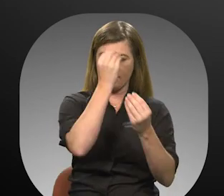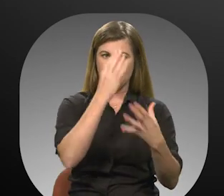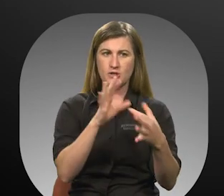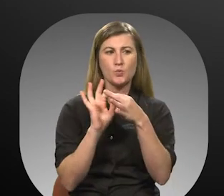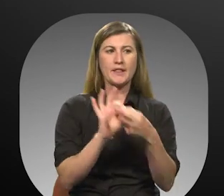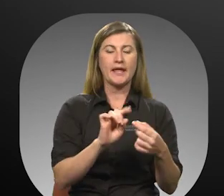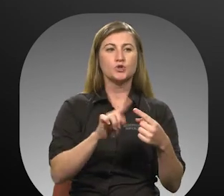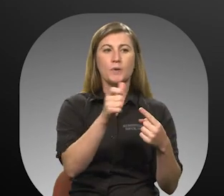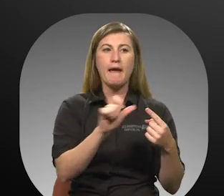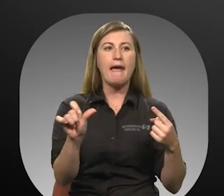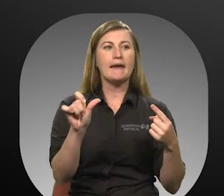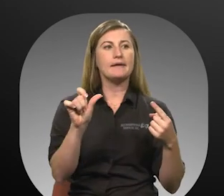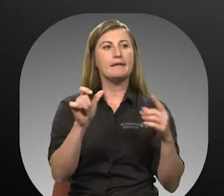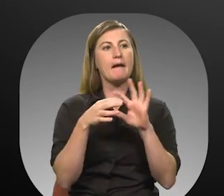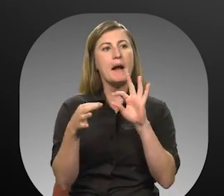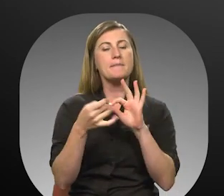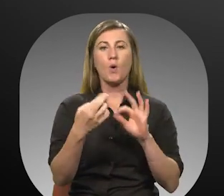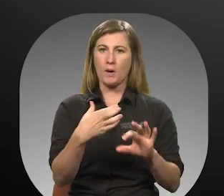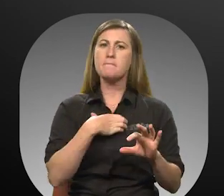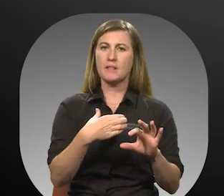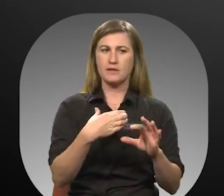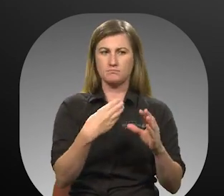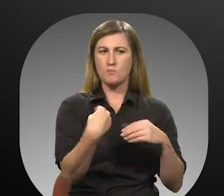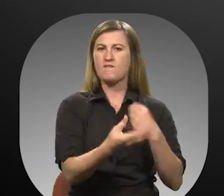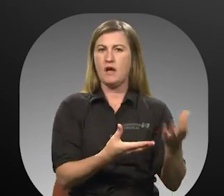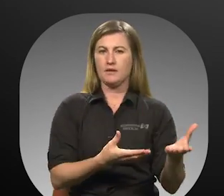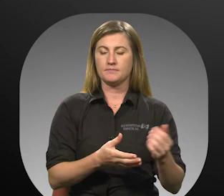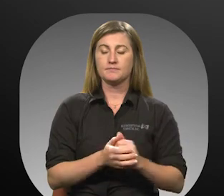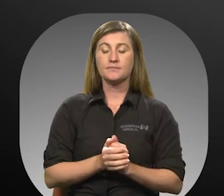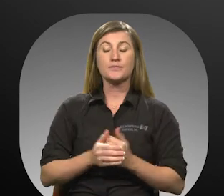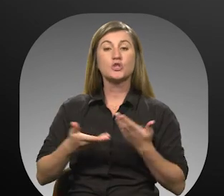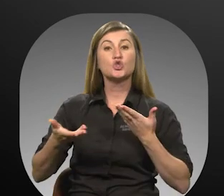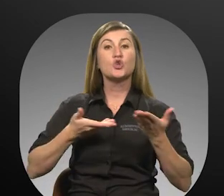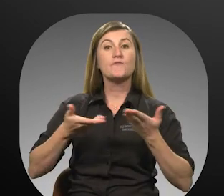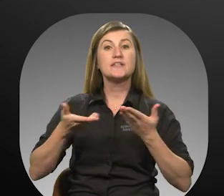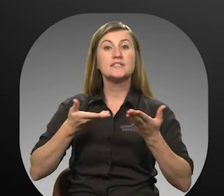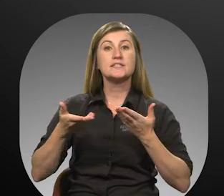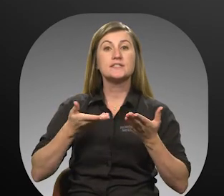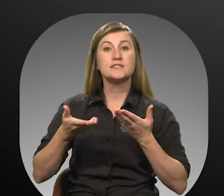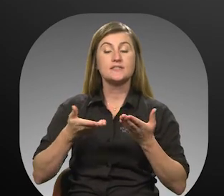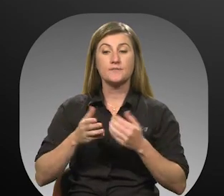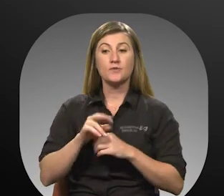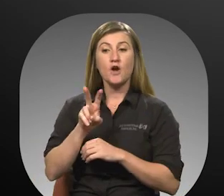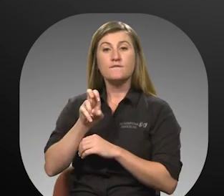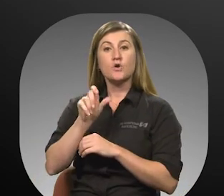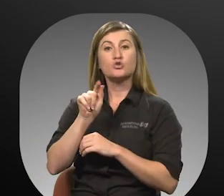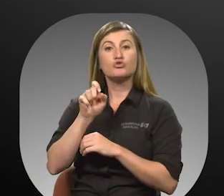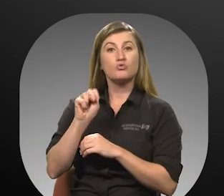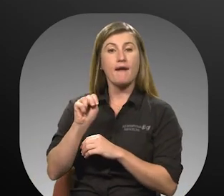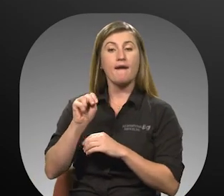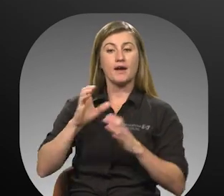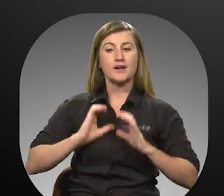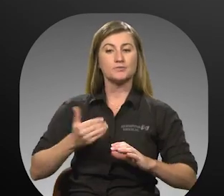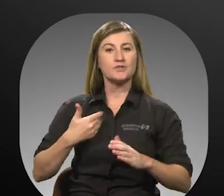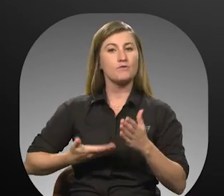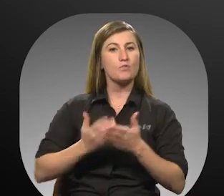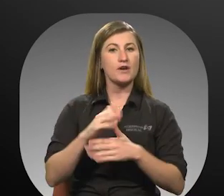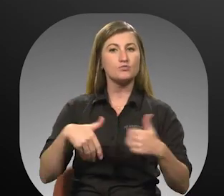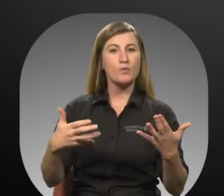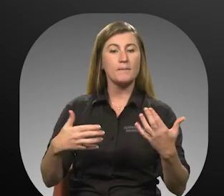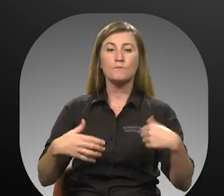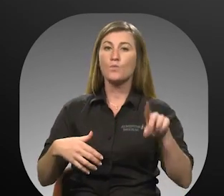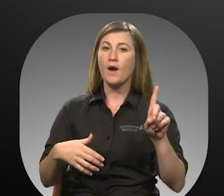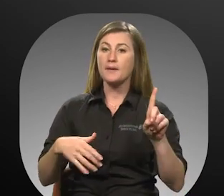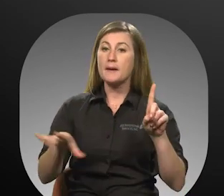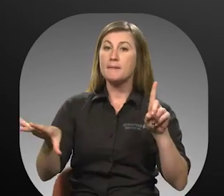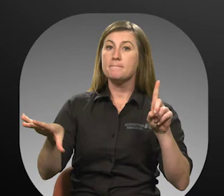regarding any comment or complaint Service Votran customers have the right to 1.